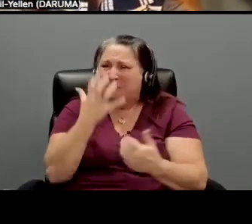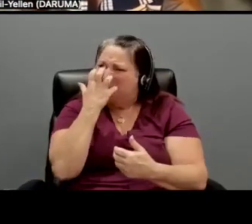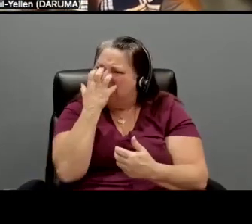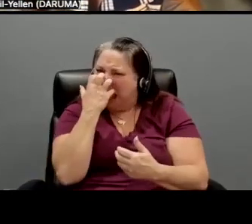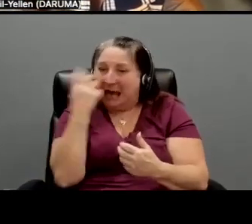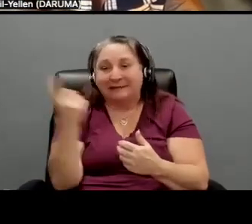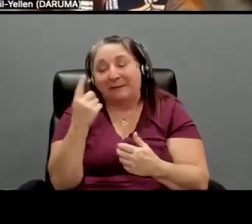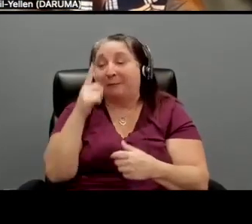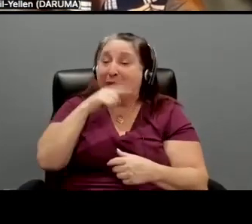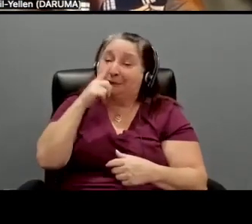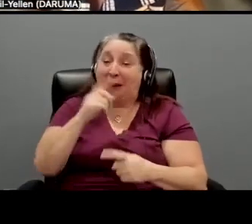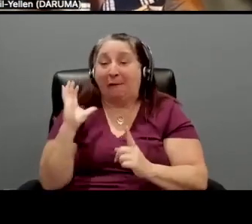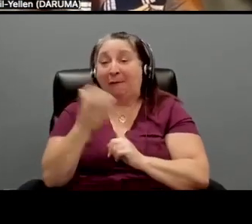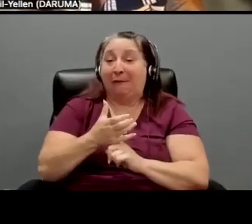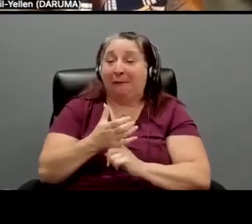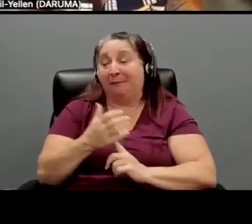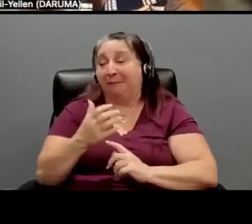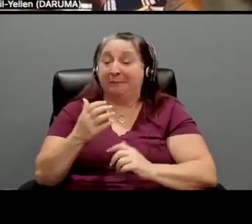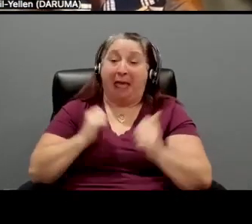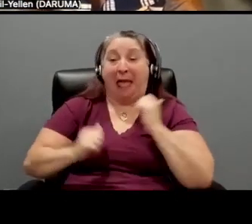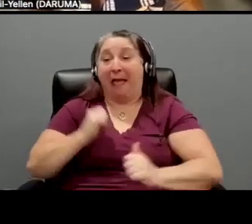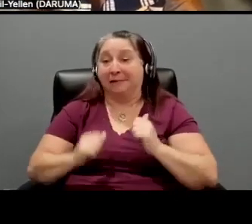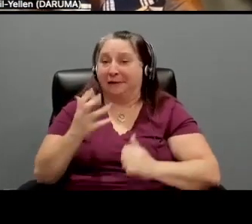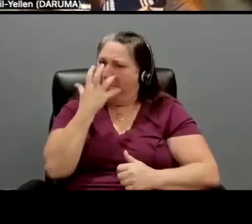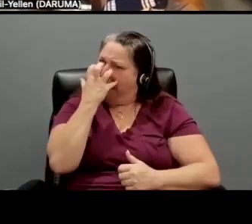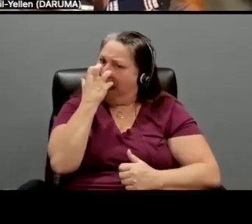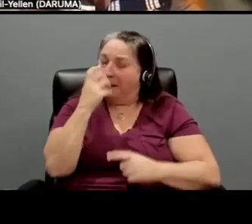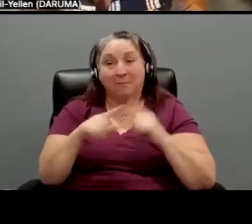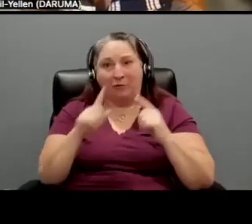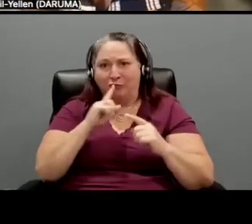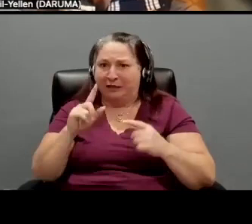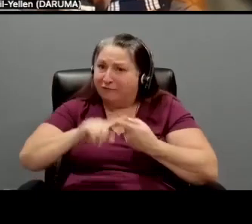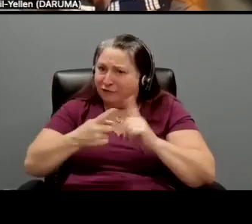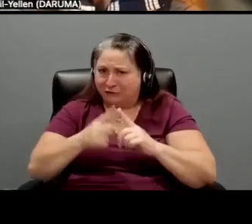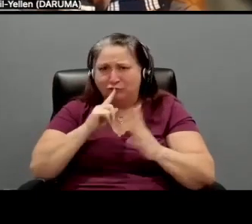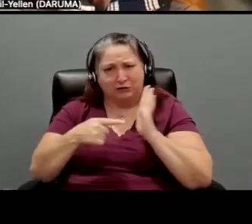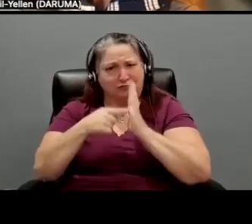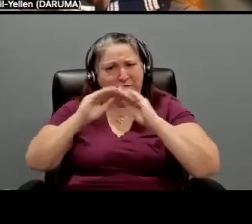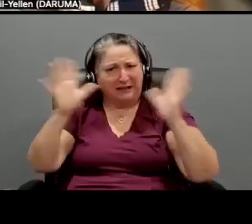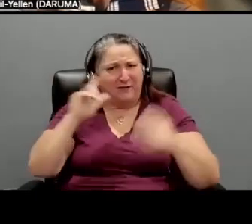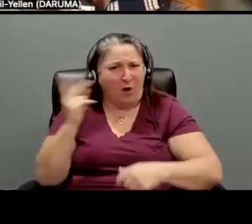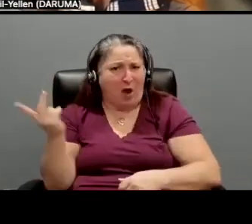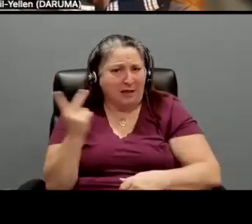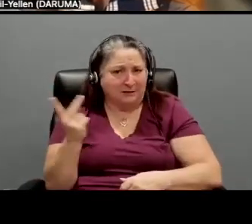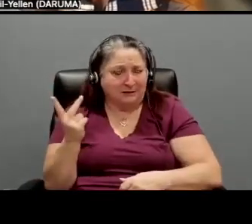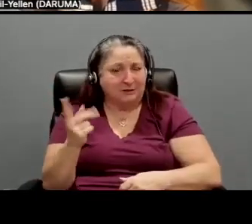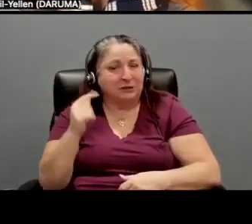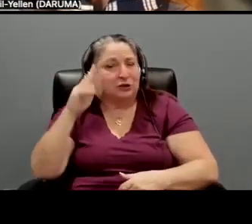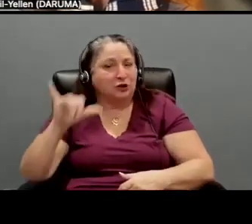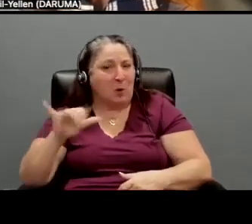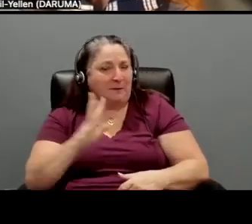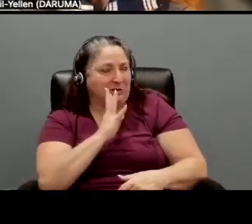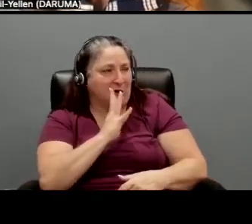and pretend like you're mad or acting, but I think the real friendship is what came through for us. And for me,